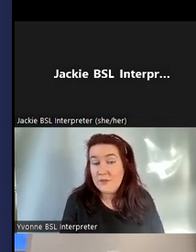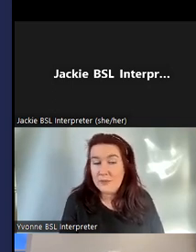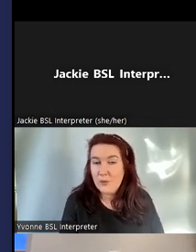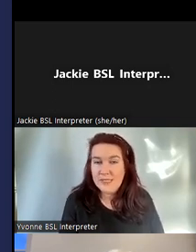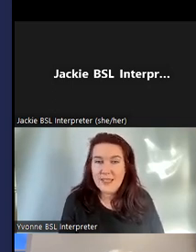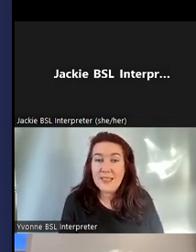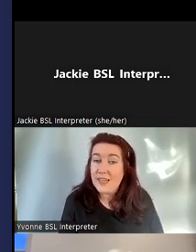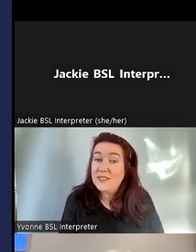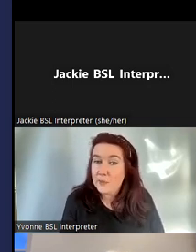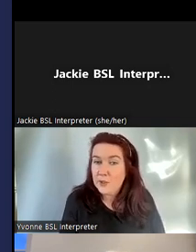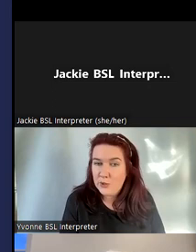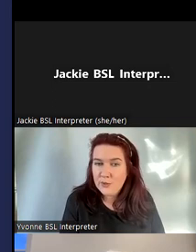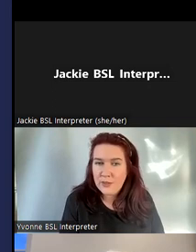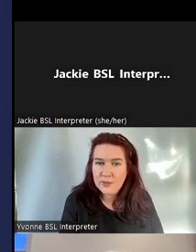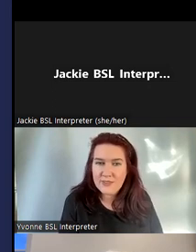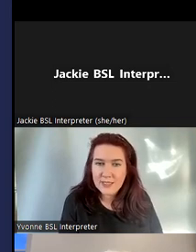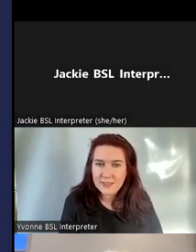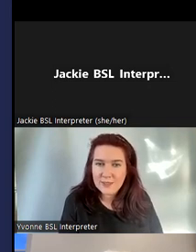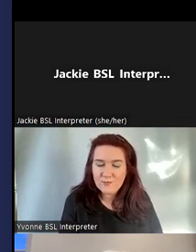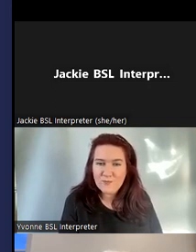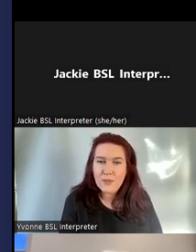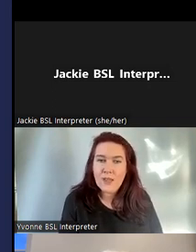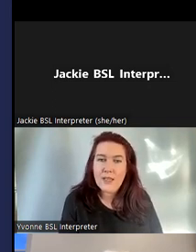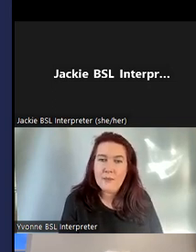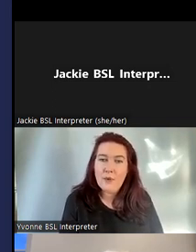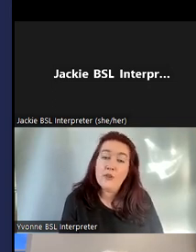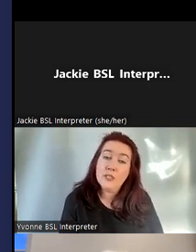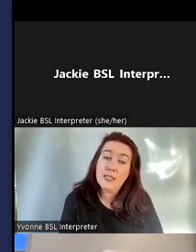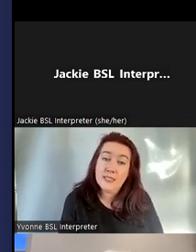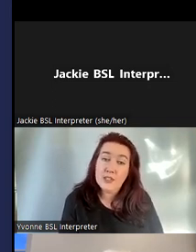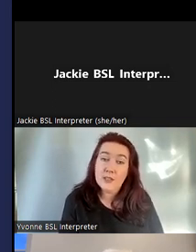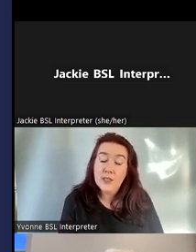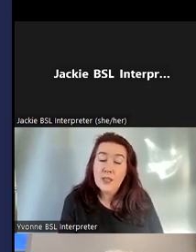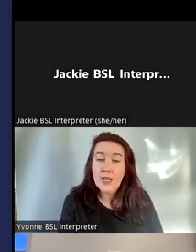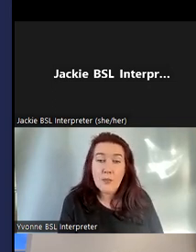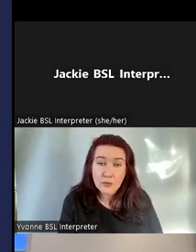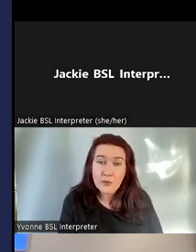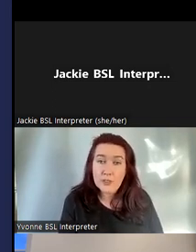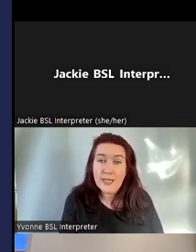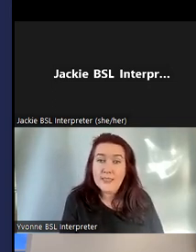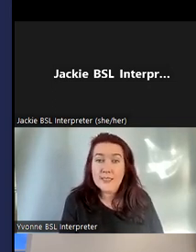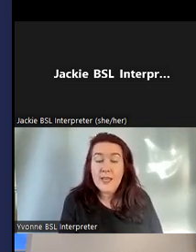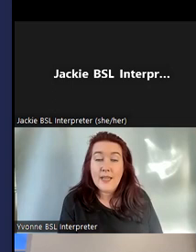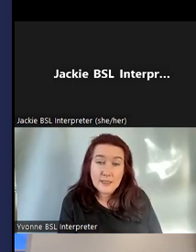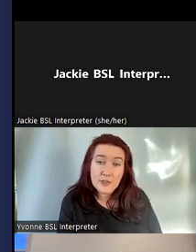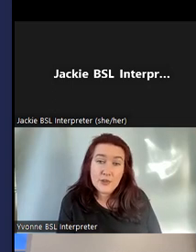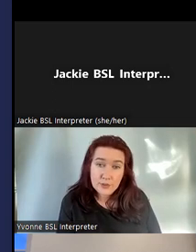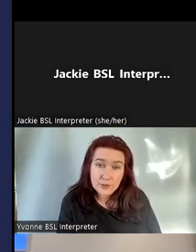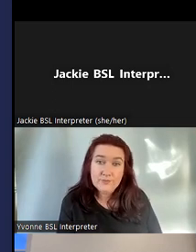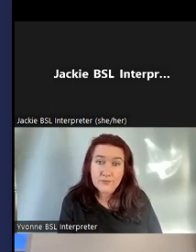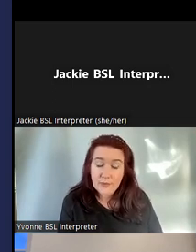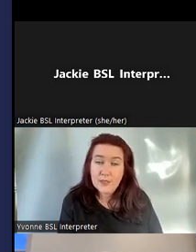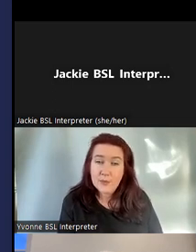a lot of deaf people always say that they learn something new at those evenings. Our organisation also organises heritage